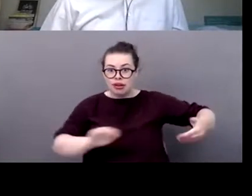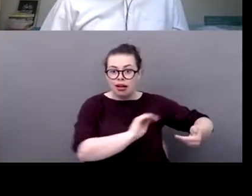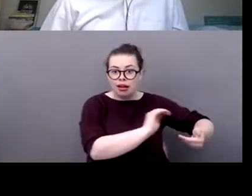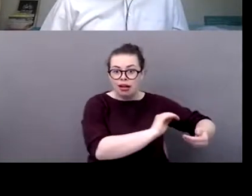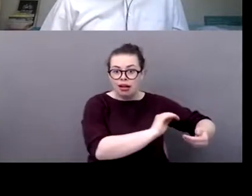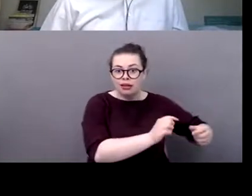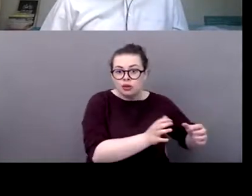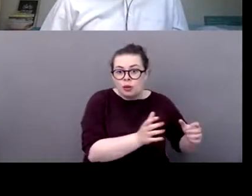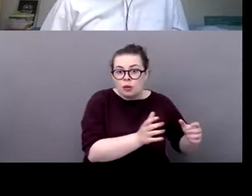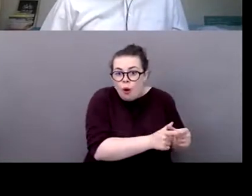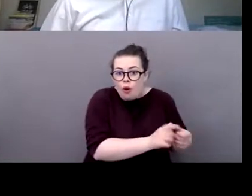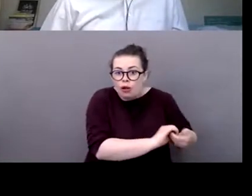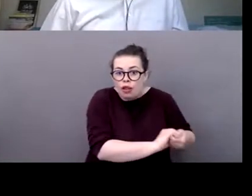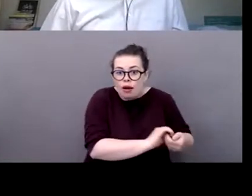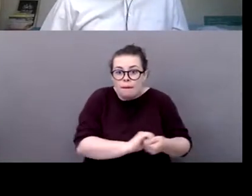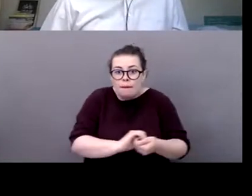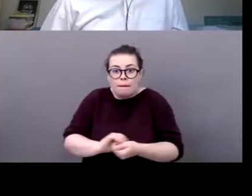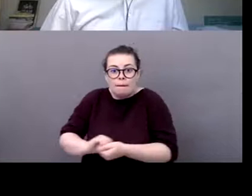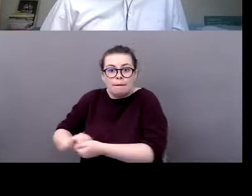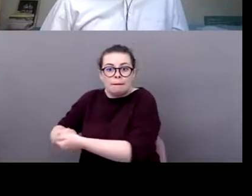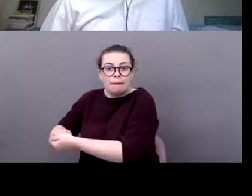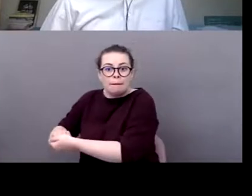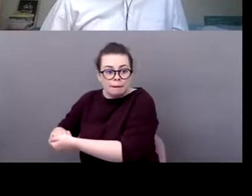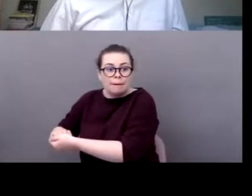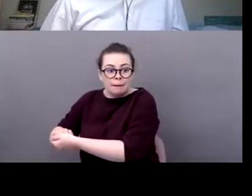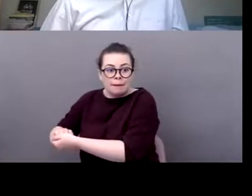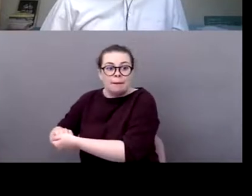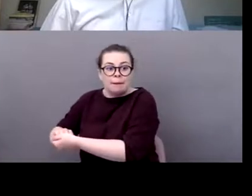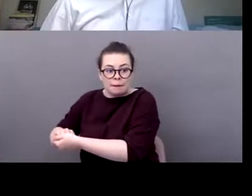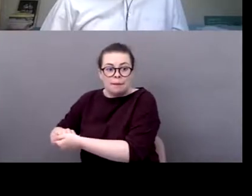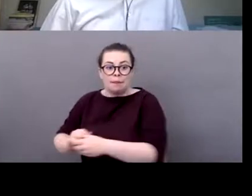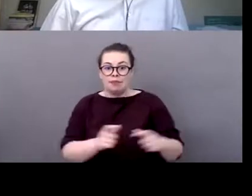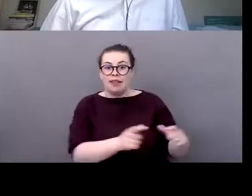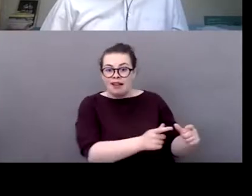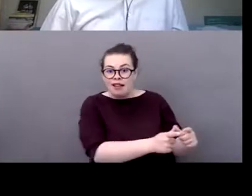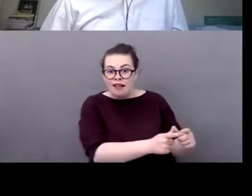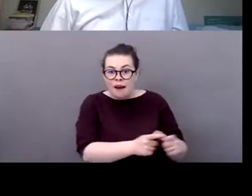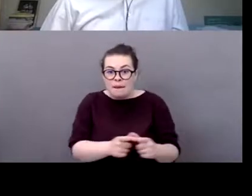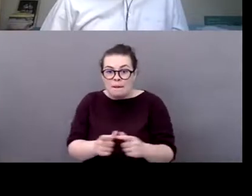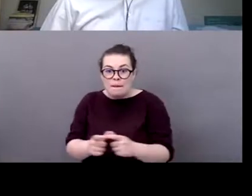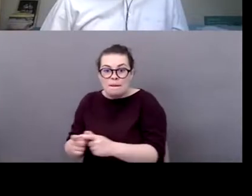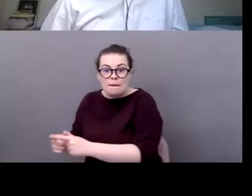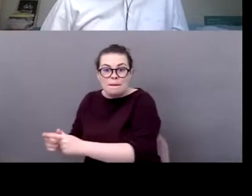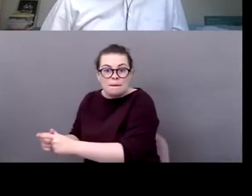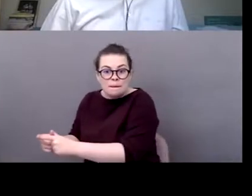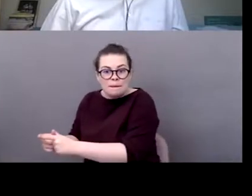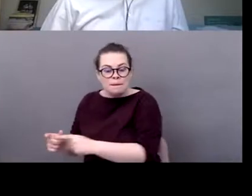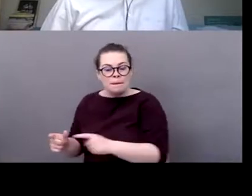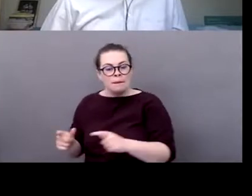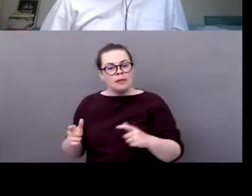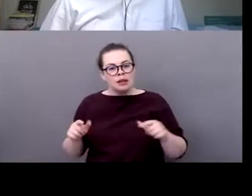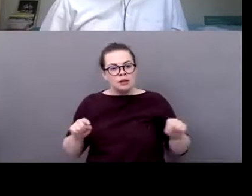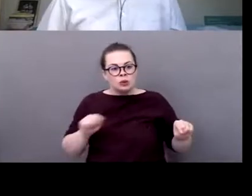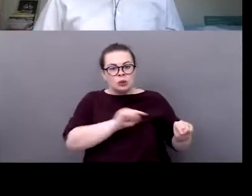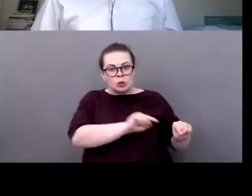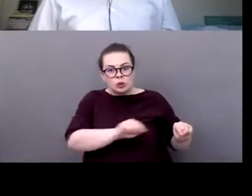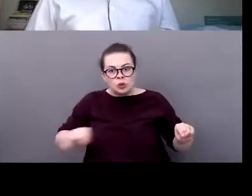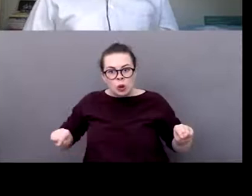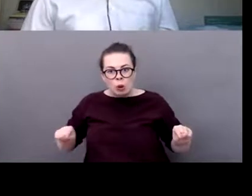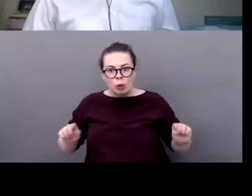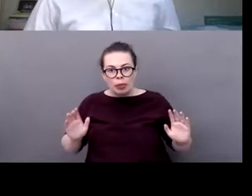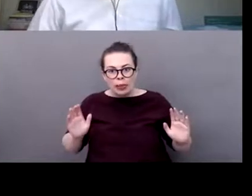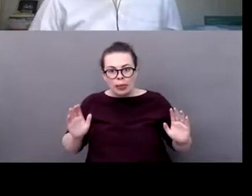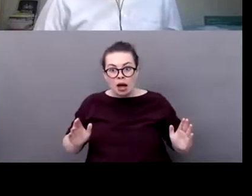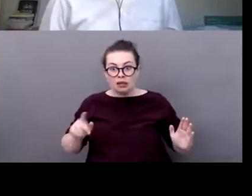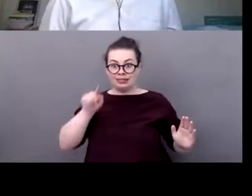outdoors and and be active and it's important to change their um awareness and and ultimately also their